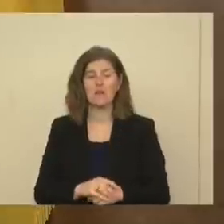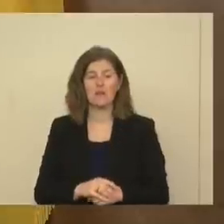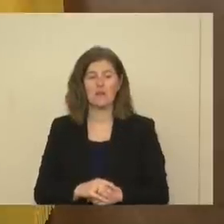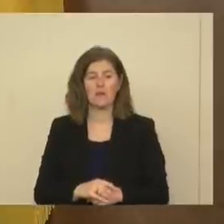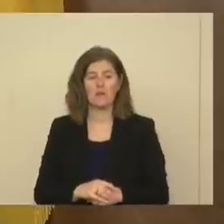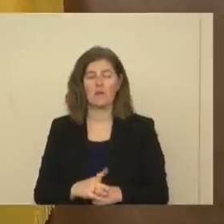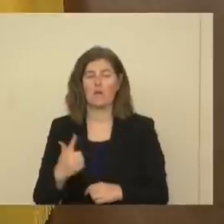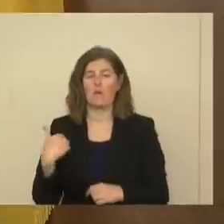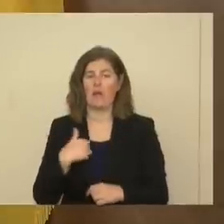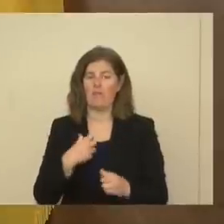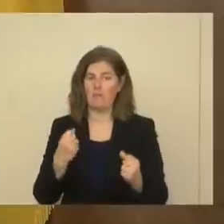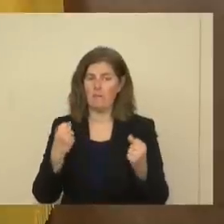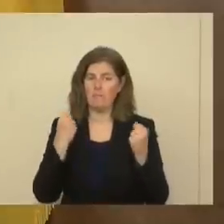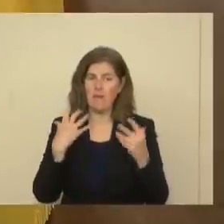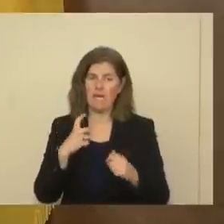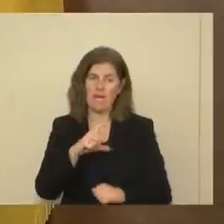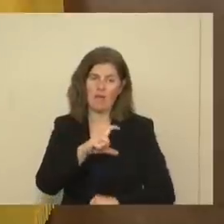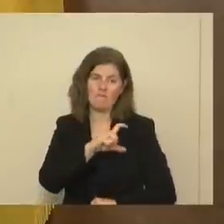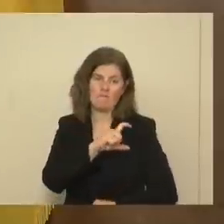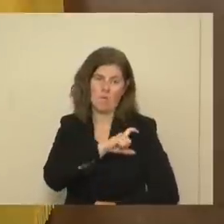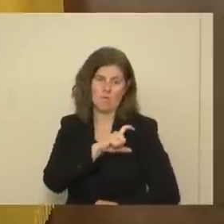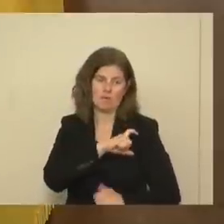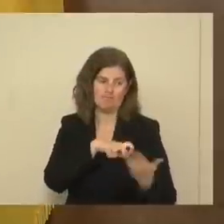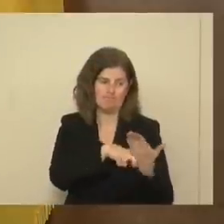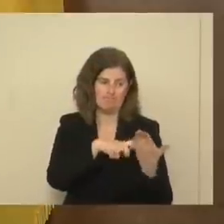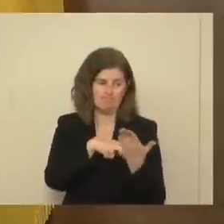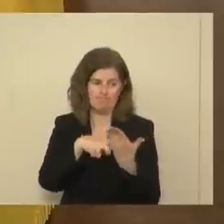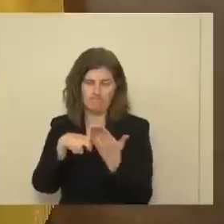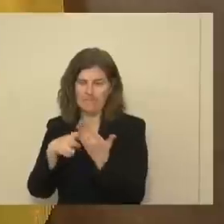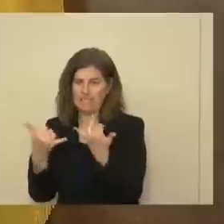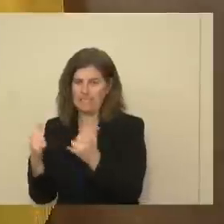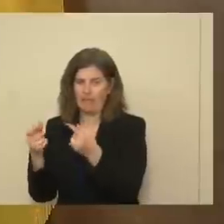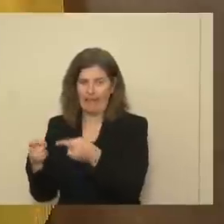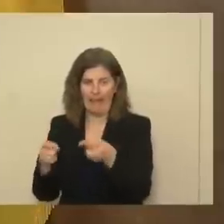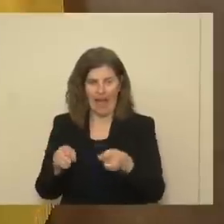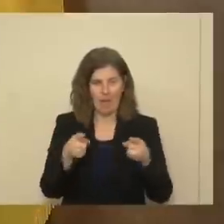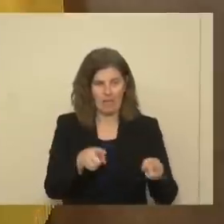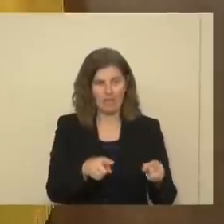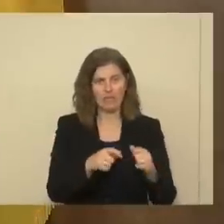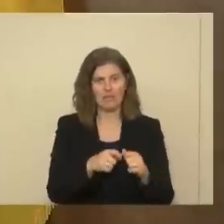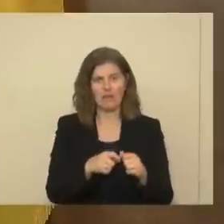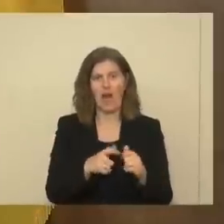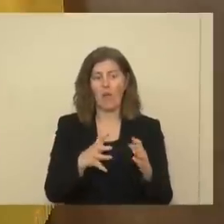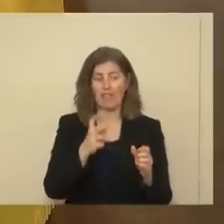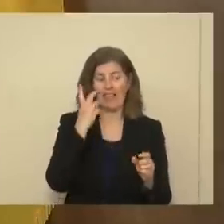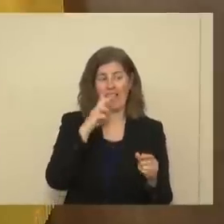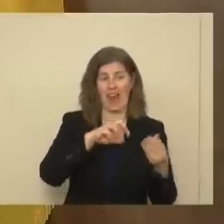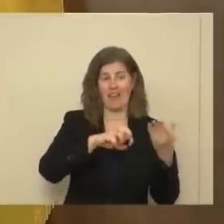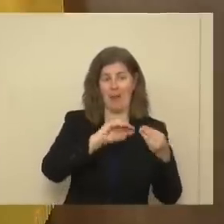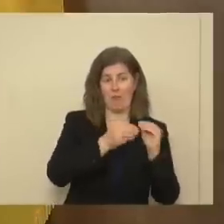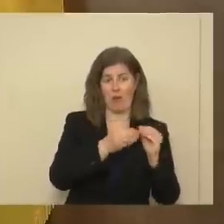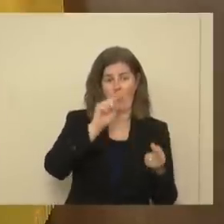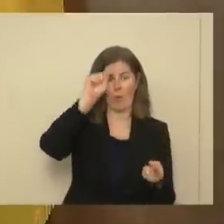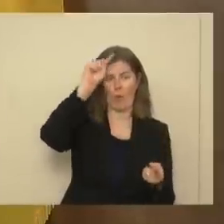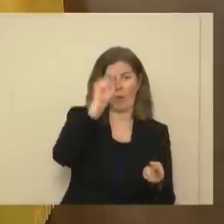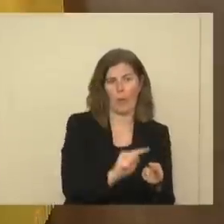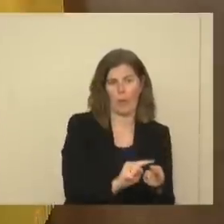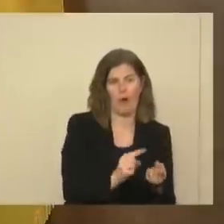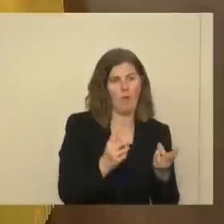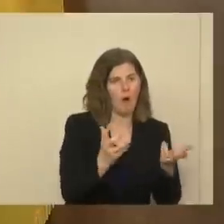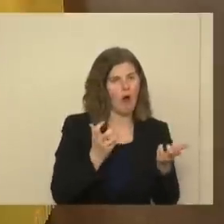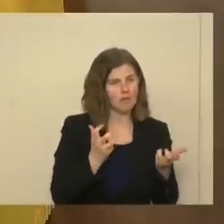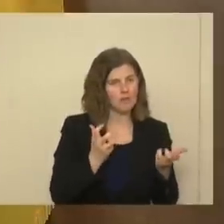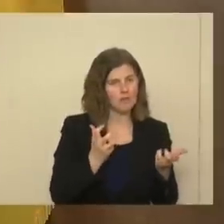got many enforcement actions still occurring. We are, I want to see that number dramatically reduced.